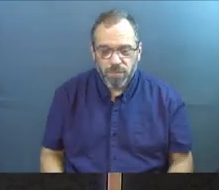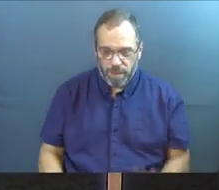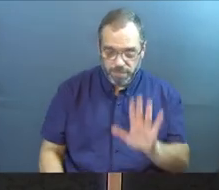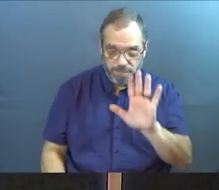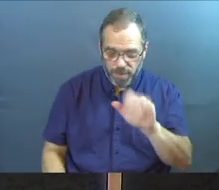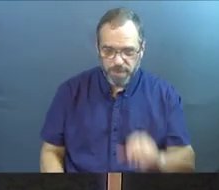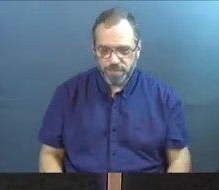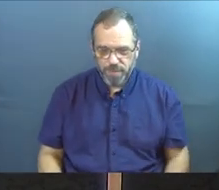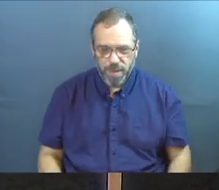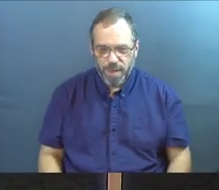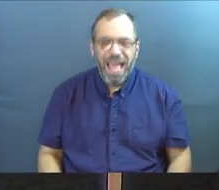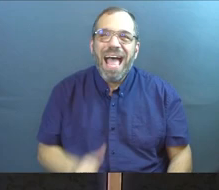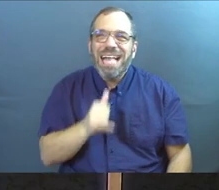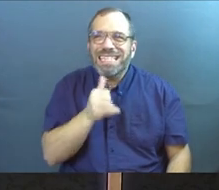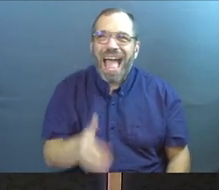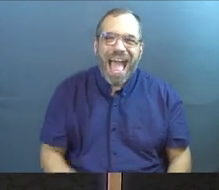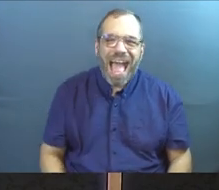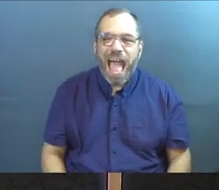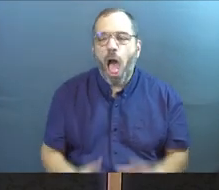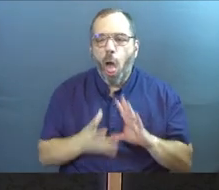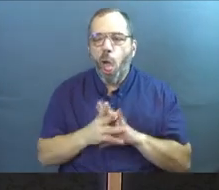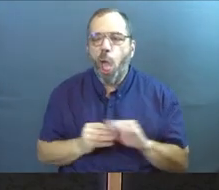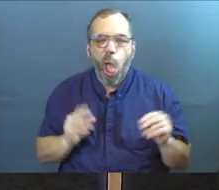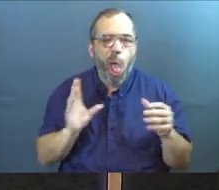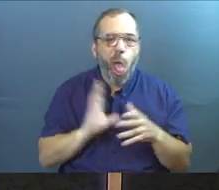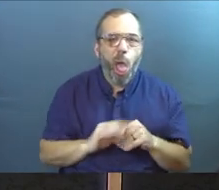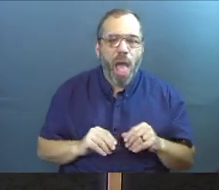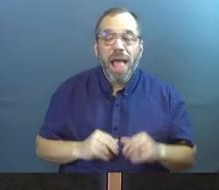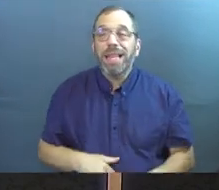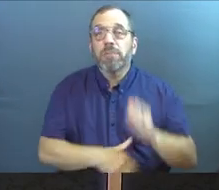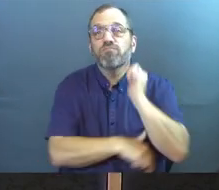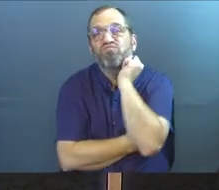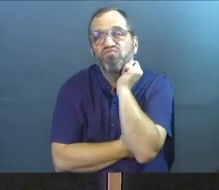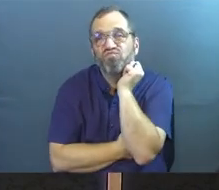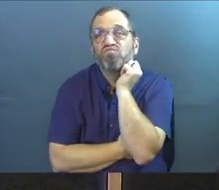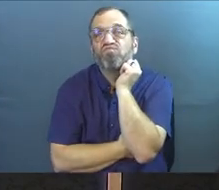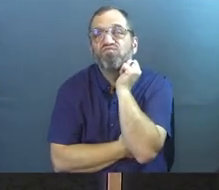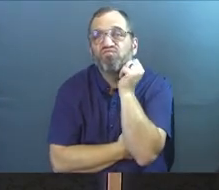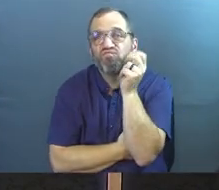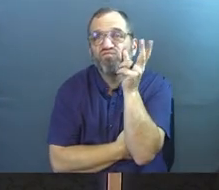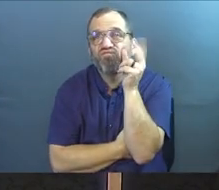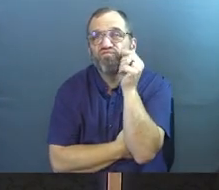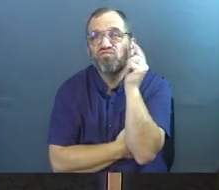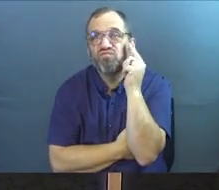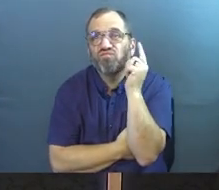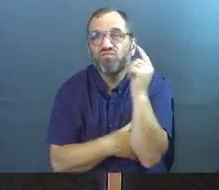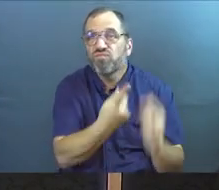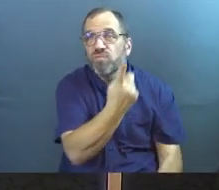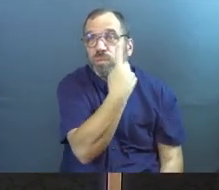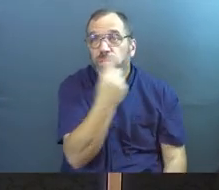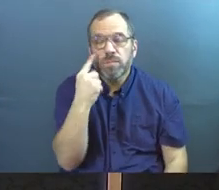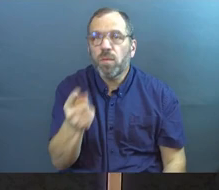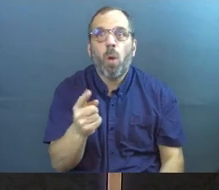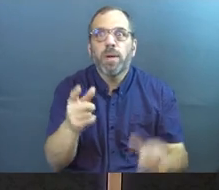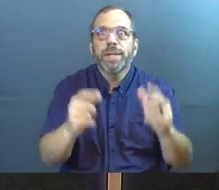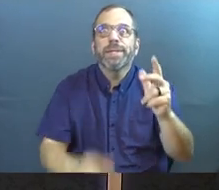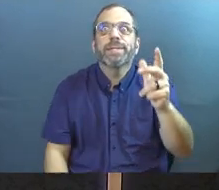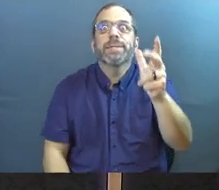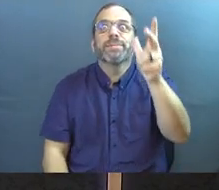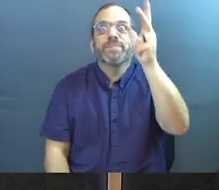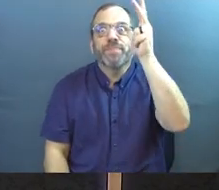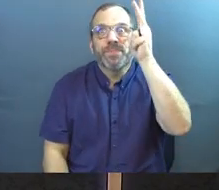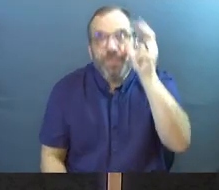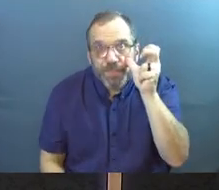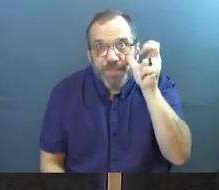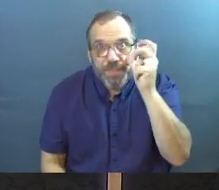gives there. It's not just about letting the sound waves hit your physical ears. It's about listening and